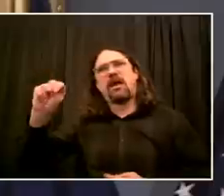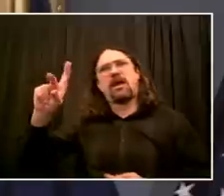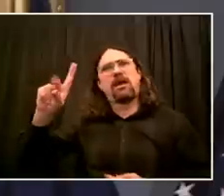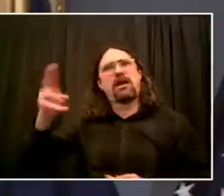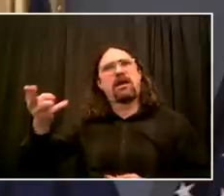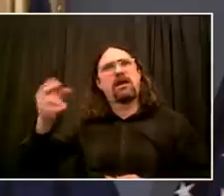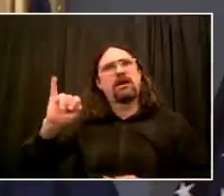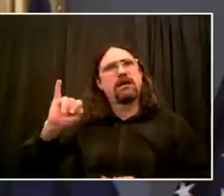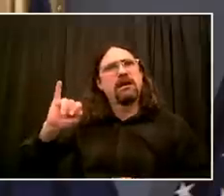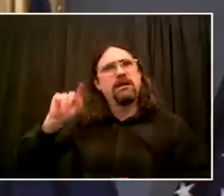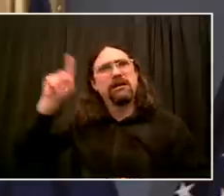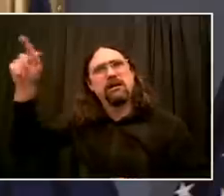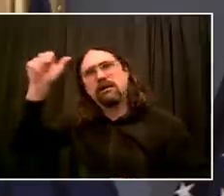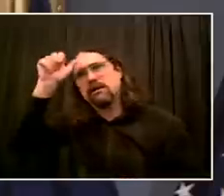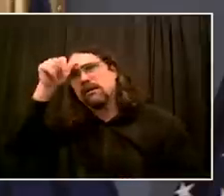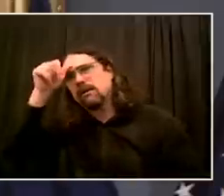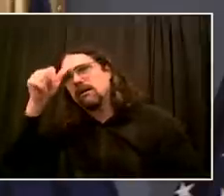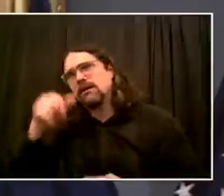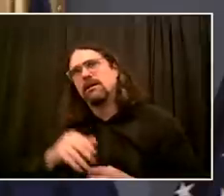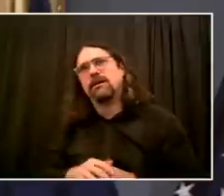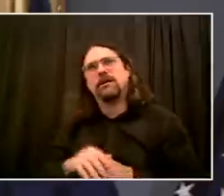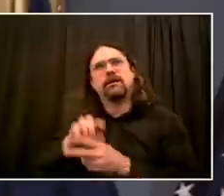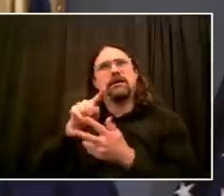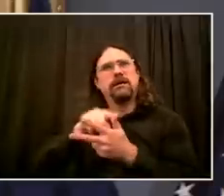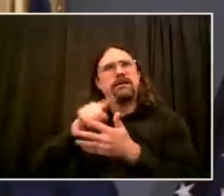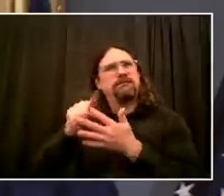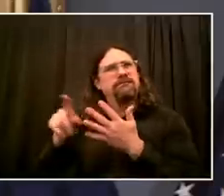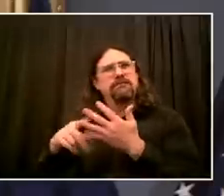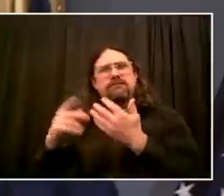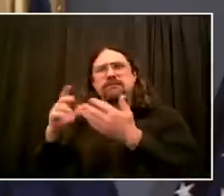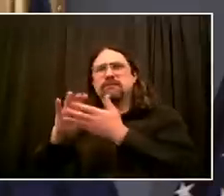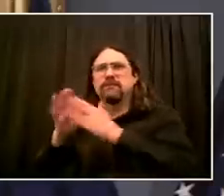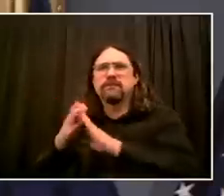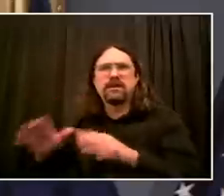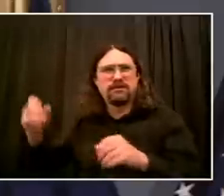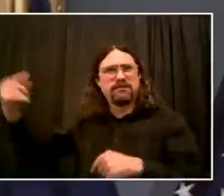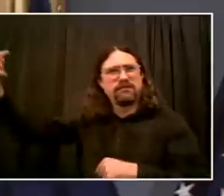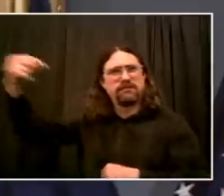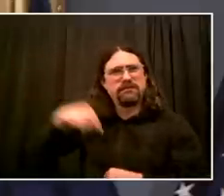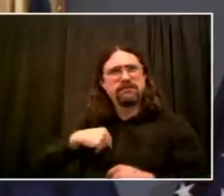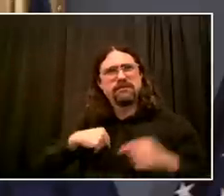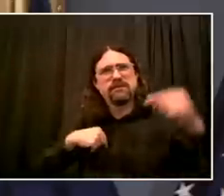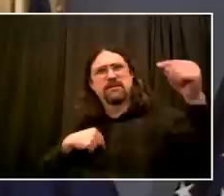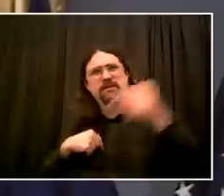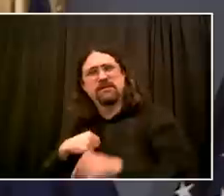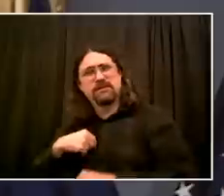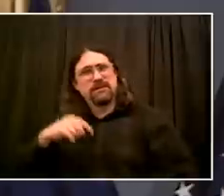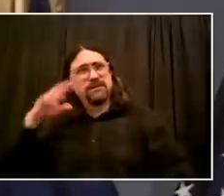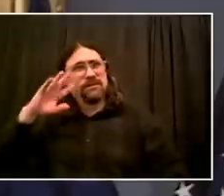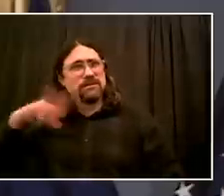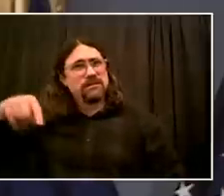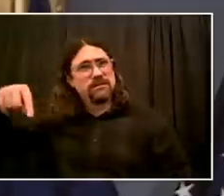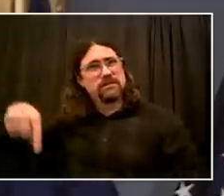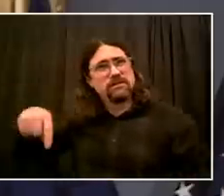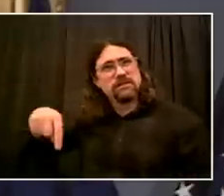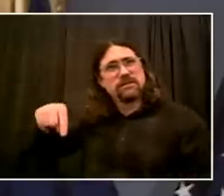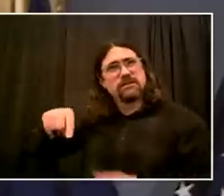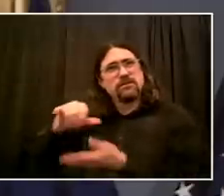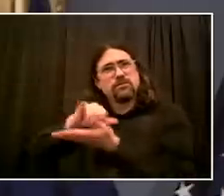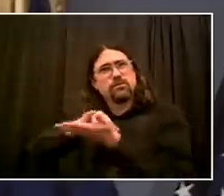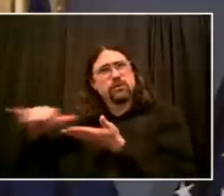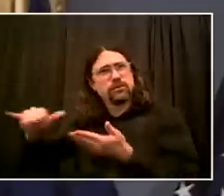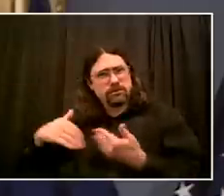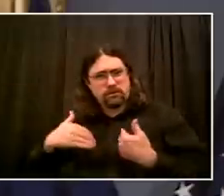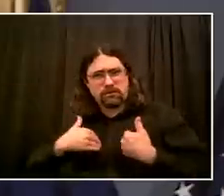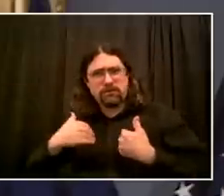march down Fifth Avenue. Thousands upon thousands of New Yorkers practicing that tradition of Dr. King, demanding an